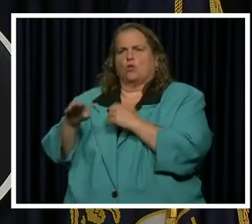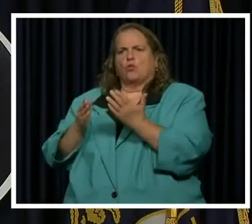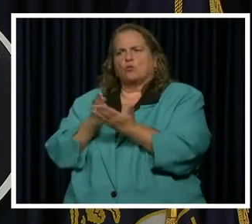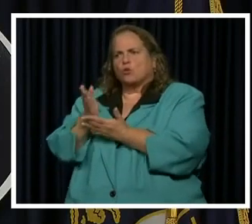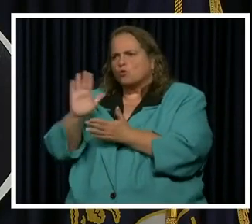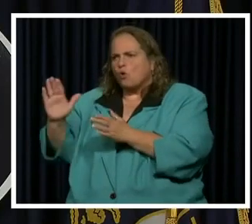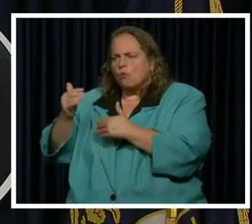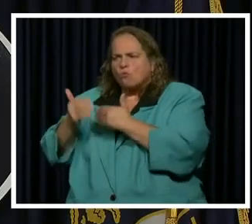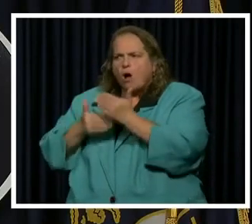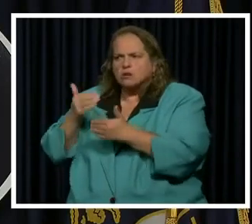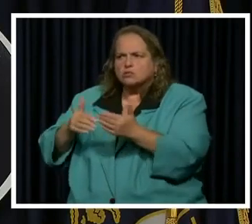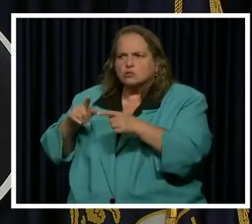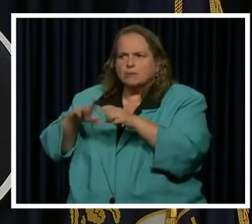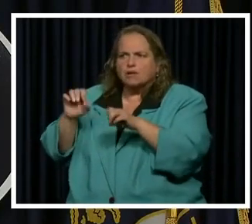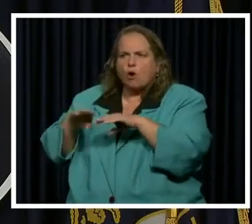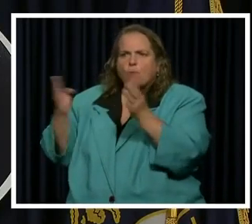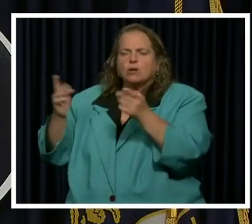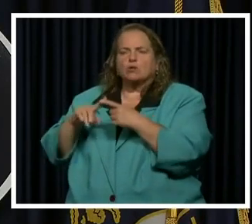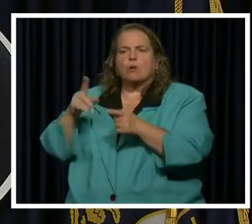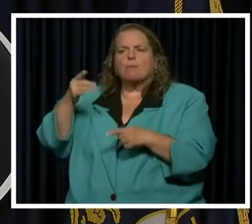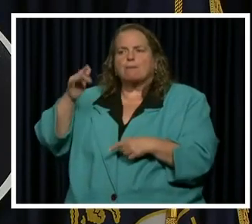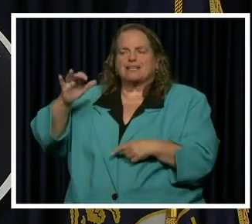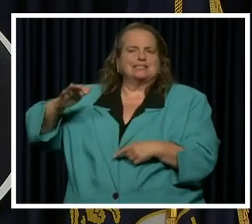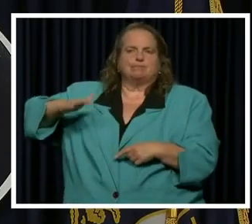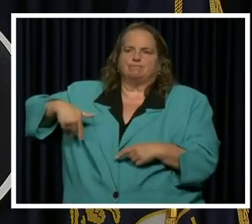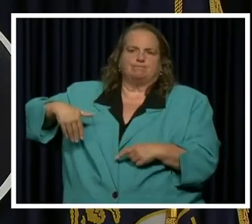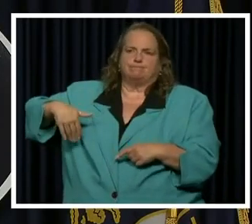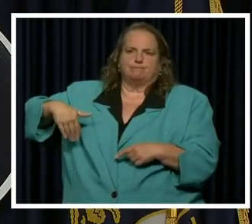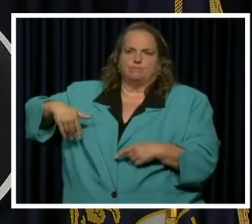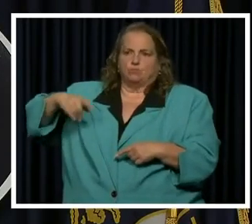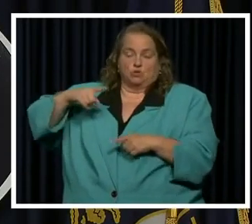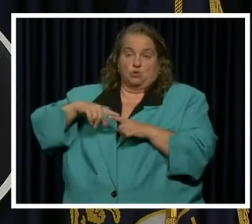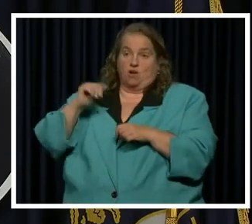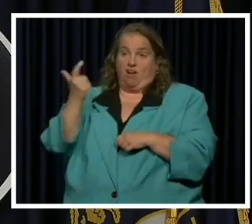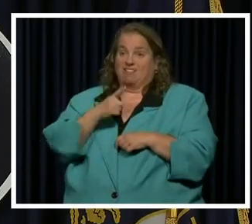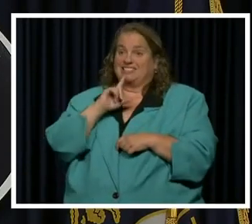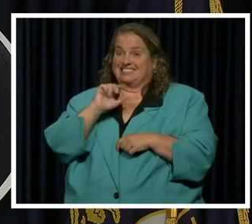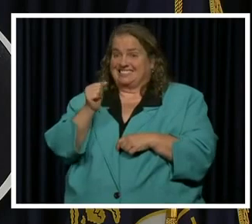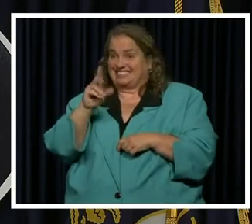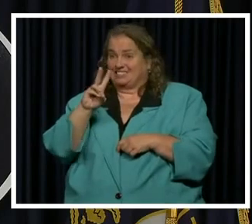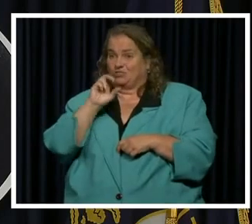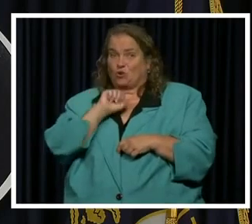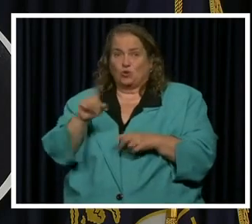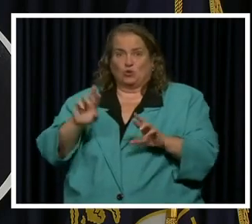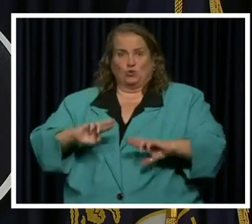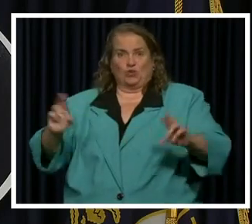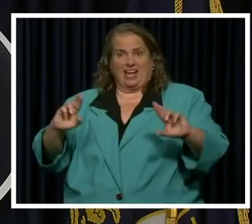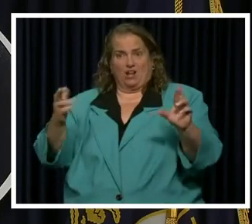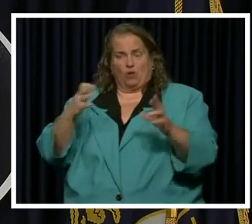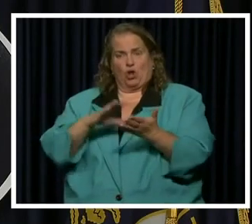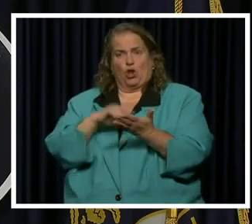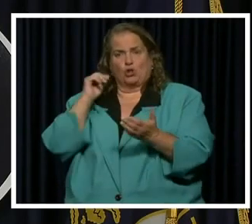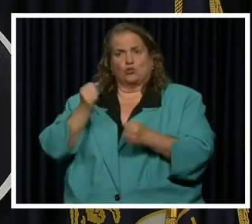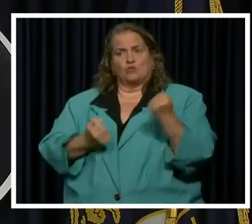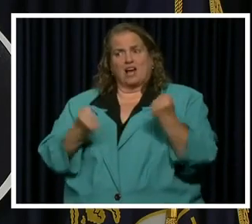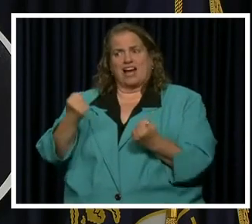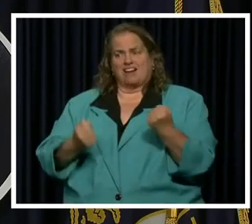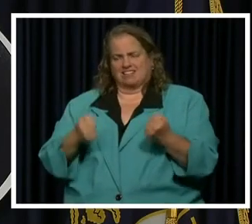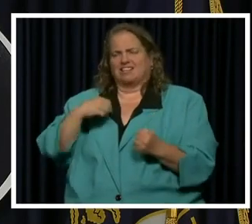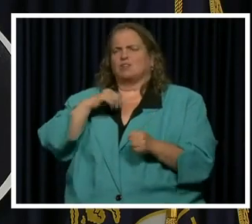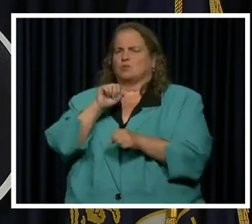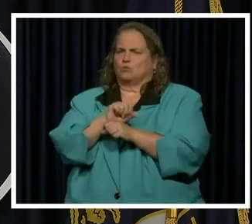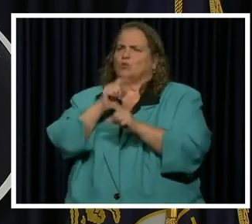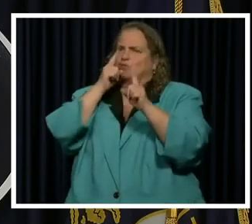open to the public. But to all those 16 year olds out there, I know you're ready. Uh, we will work towards that.